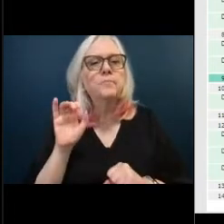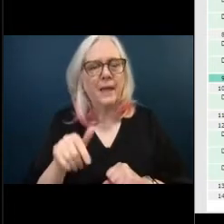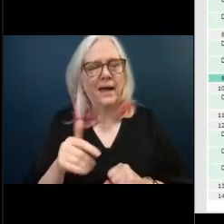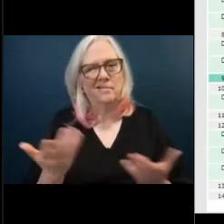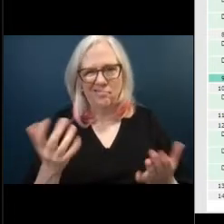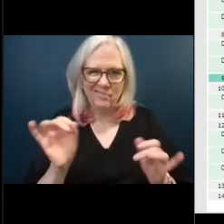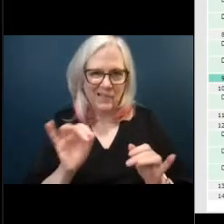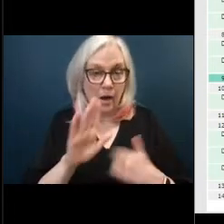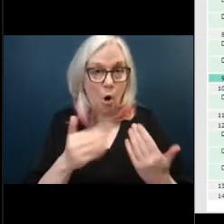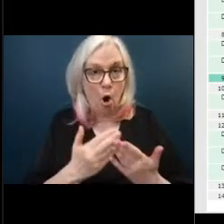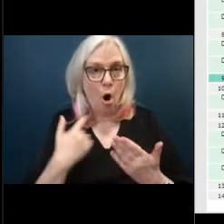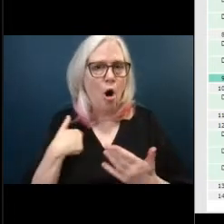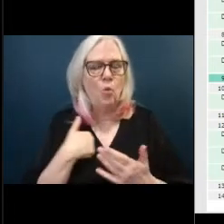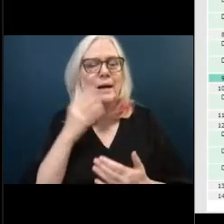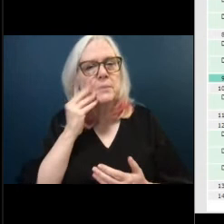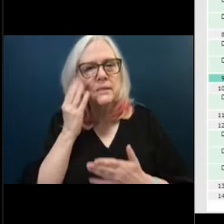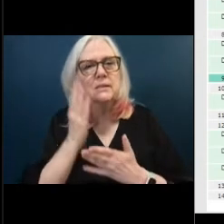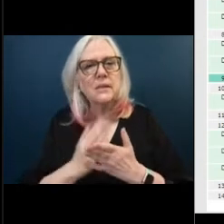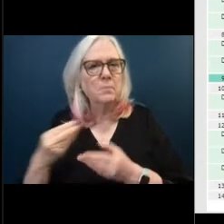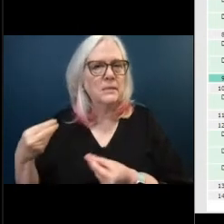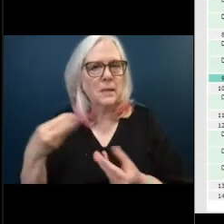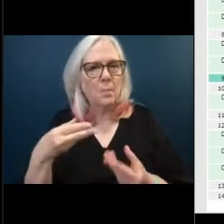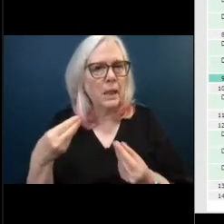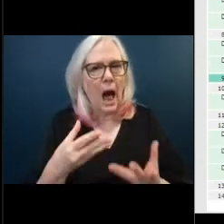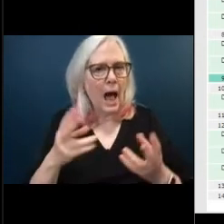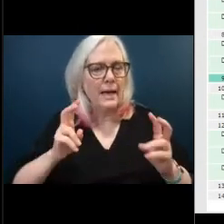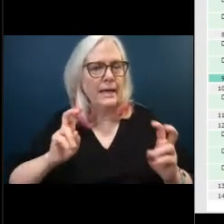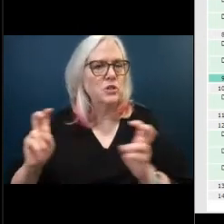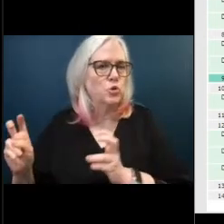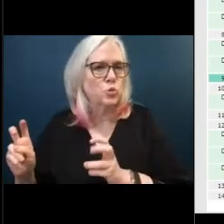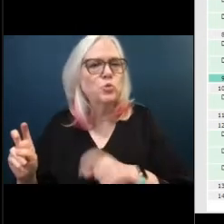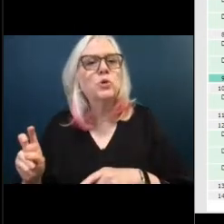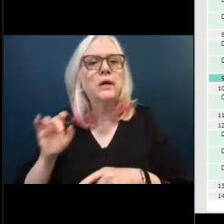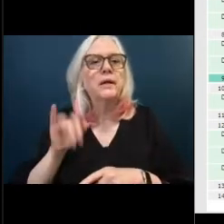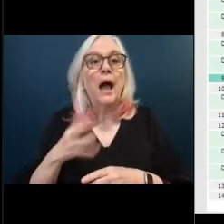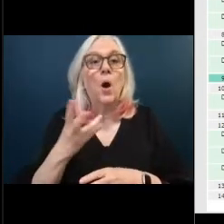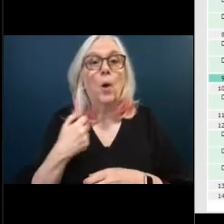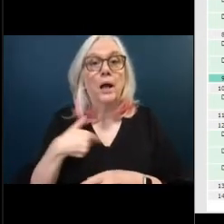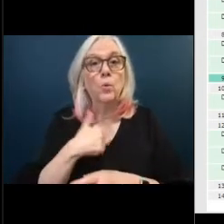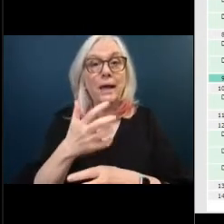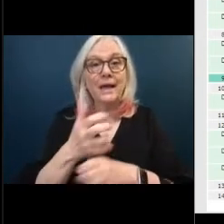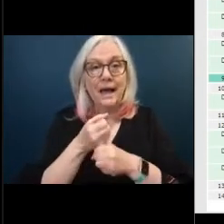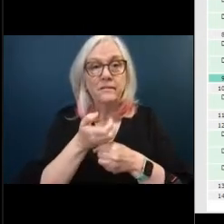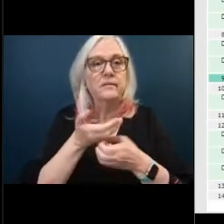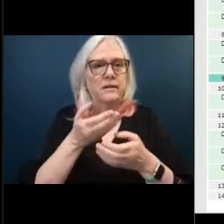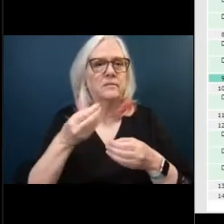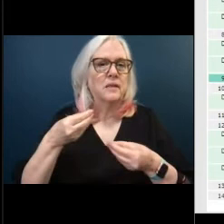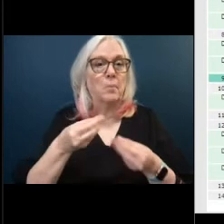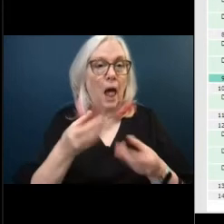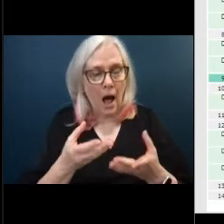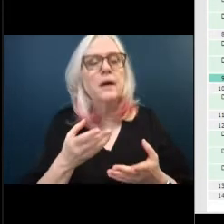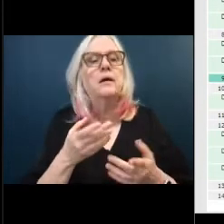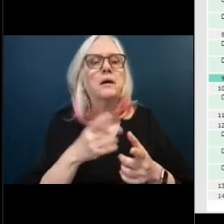so we're expecting it's tentative soon as get the supply that'll dictate the construction but as of right now we anticipate